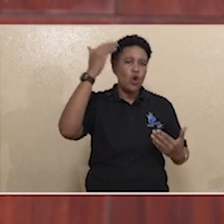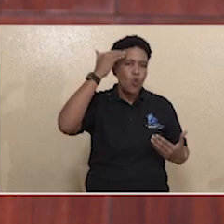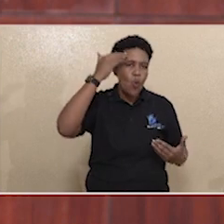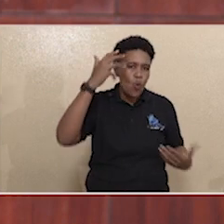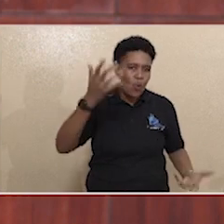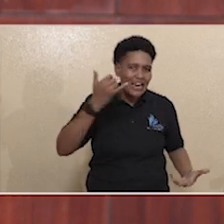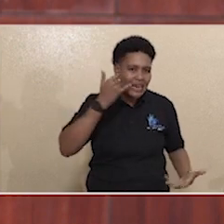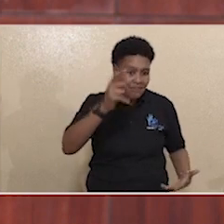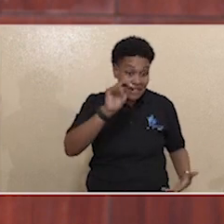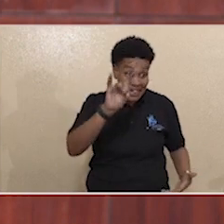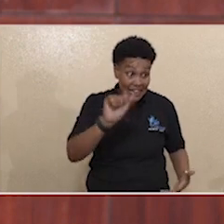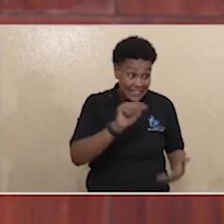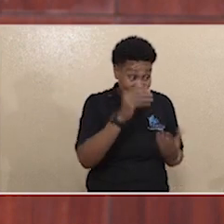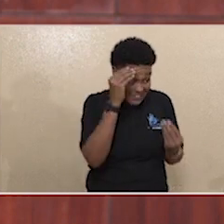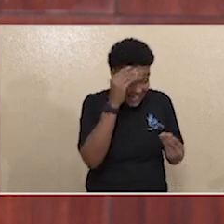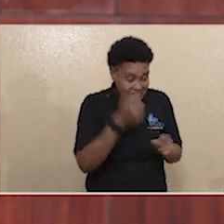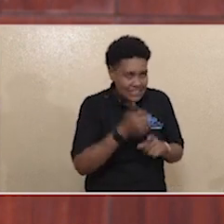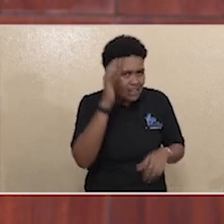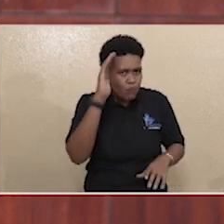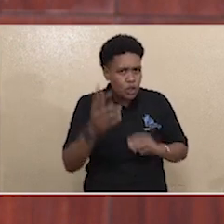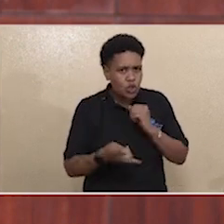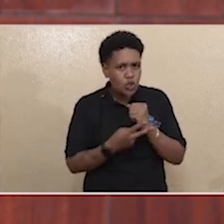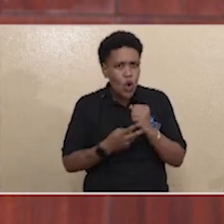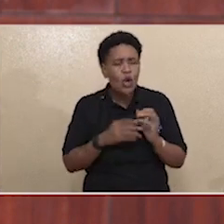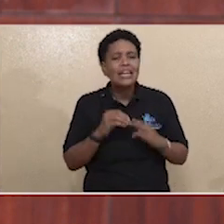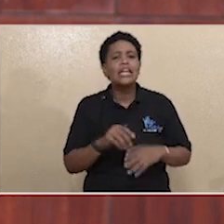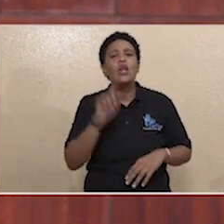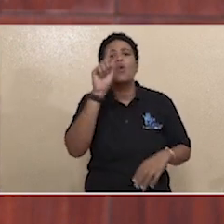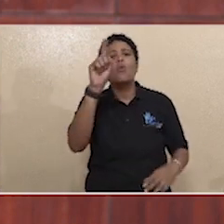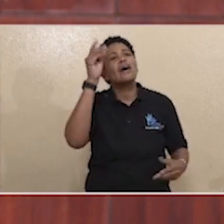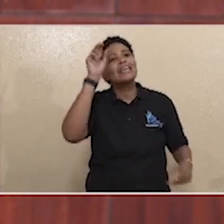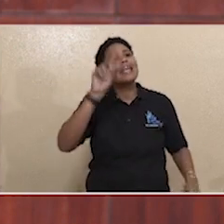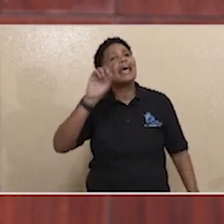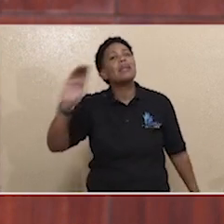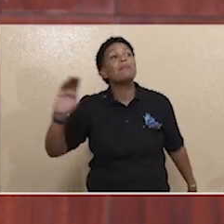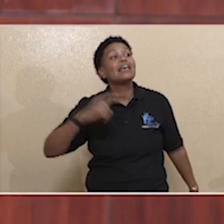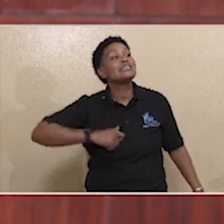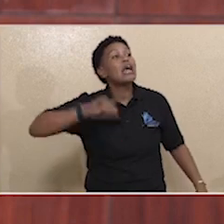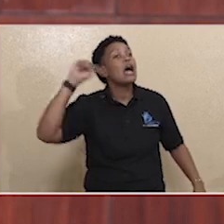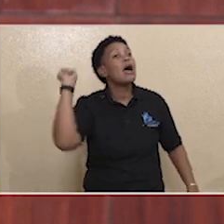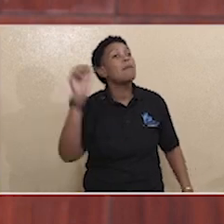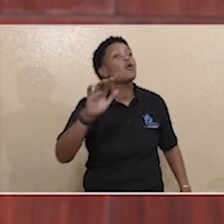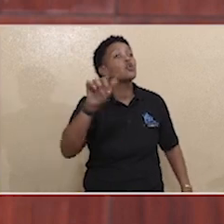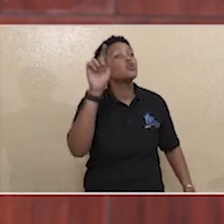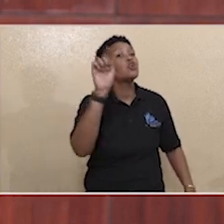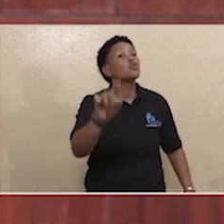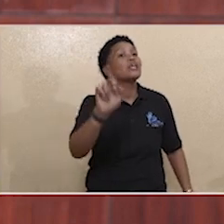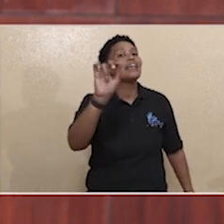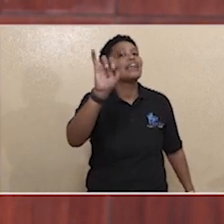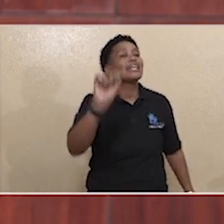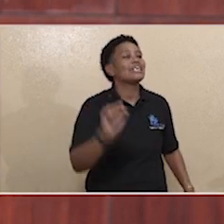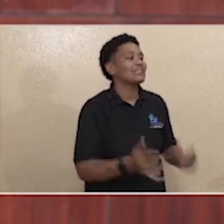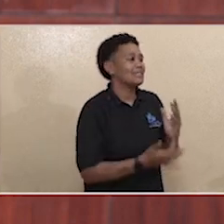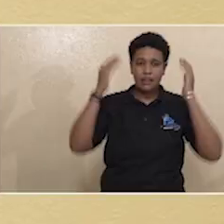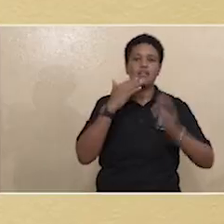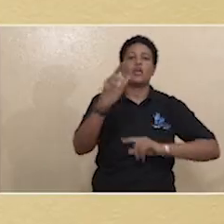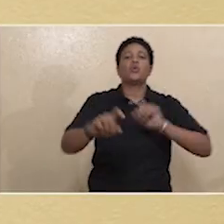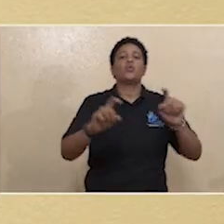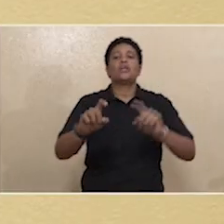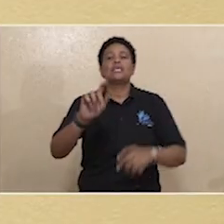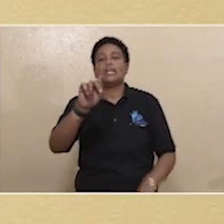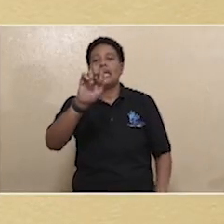if the NIDS data will be stored in a single database and I pose this question to the NIDS technical team.